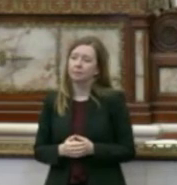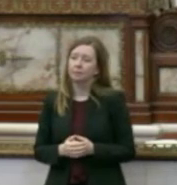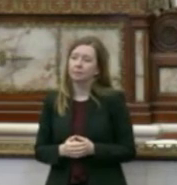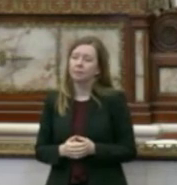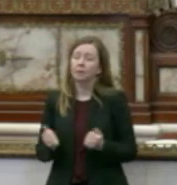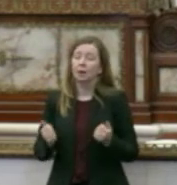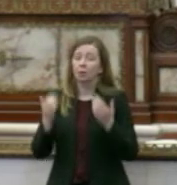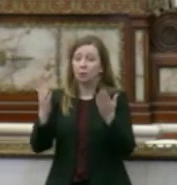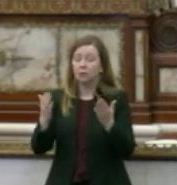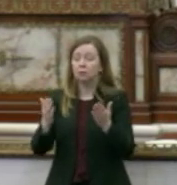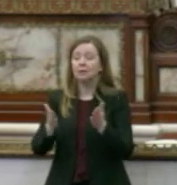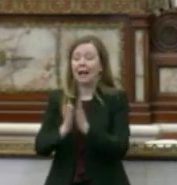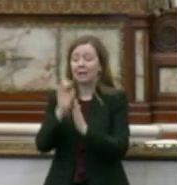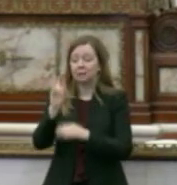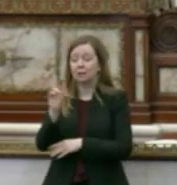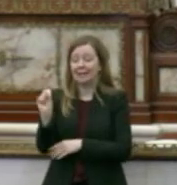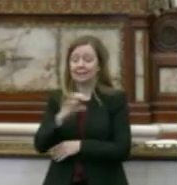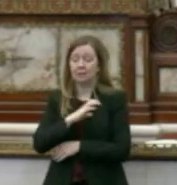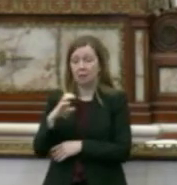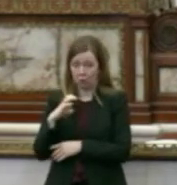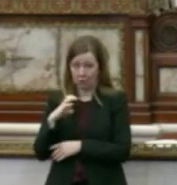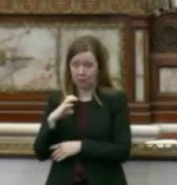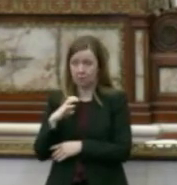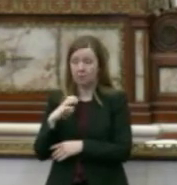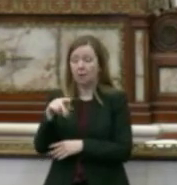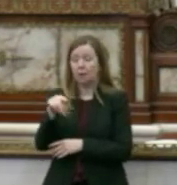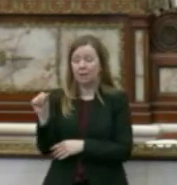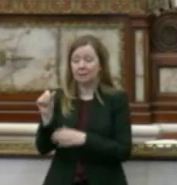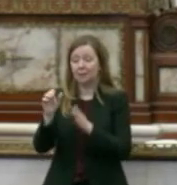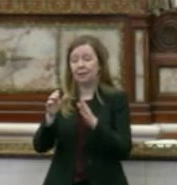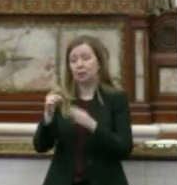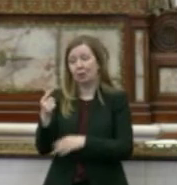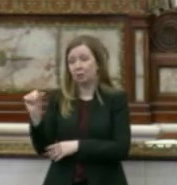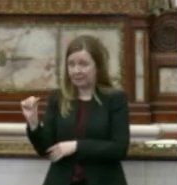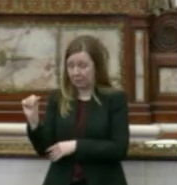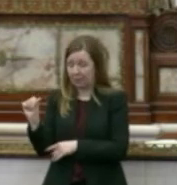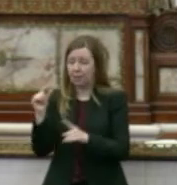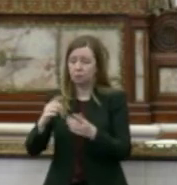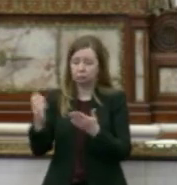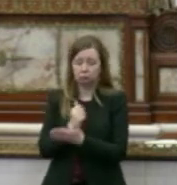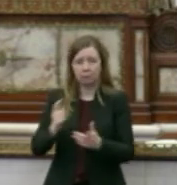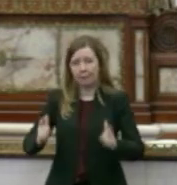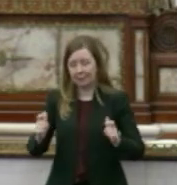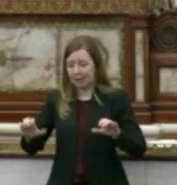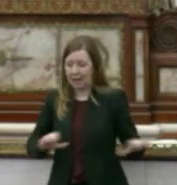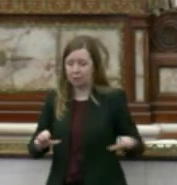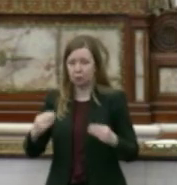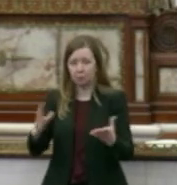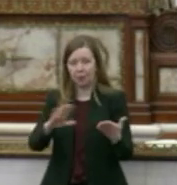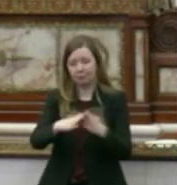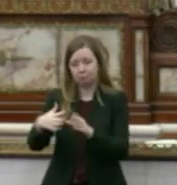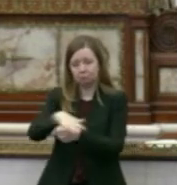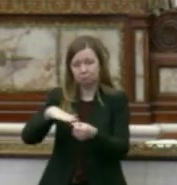A resolution calling on the United States Congress and the Pennsylvania General Assembly to take immediate action to provide municipalities